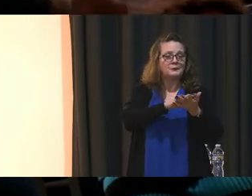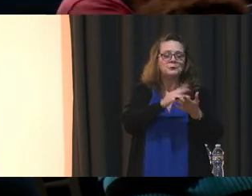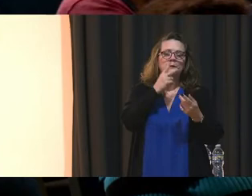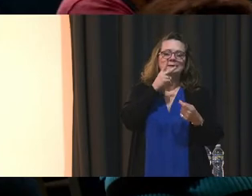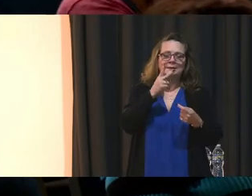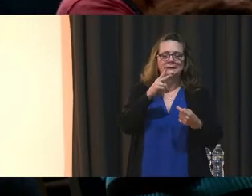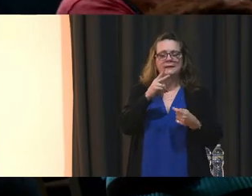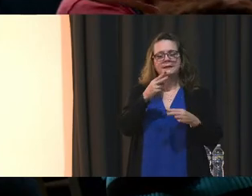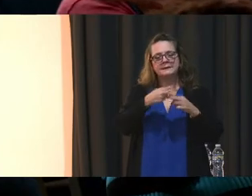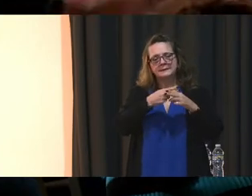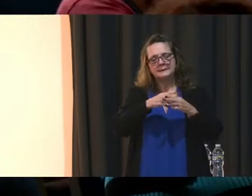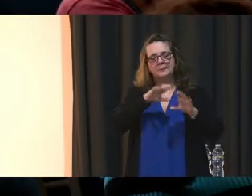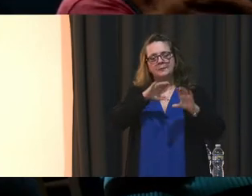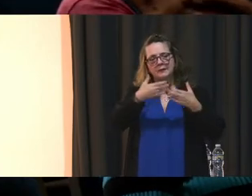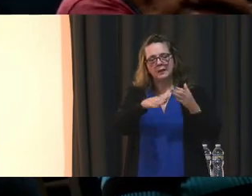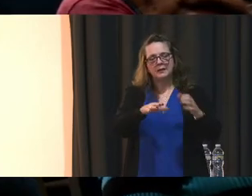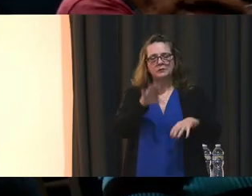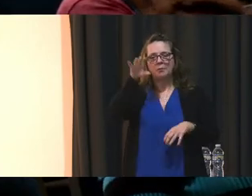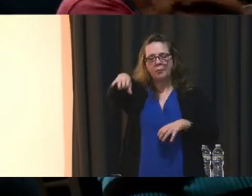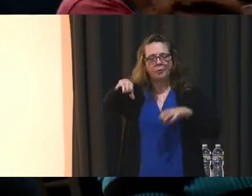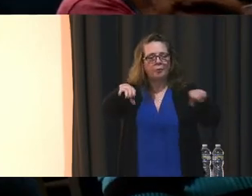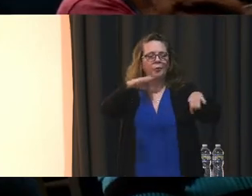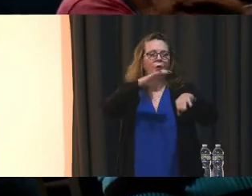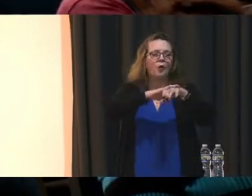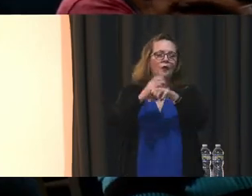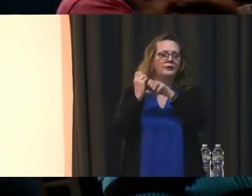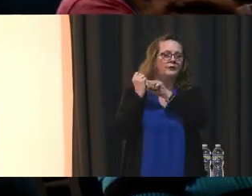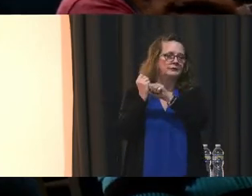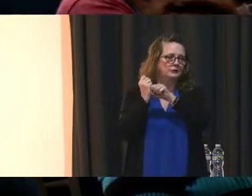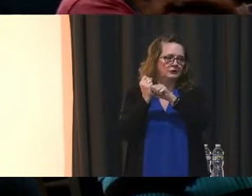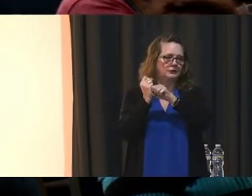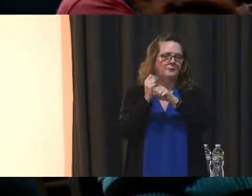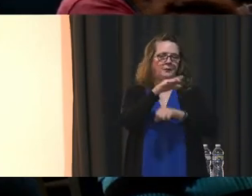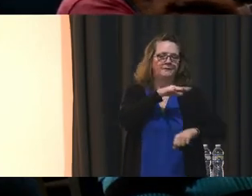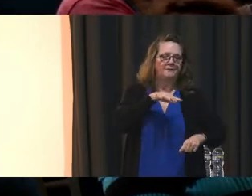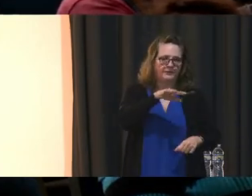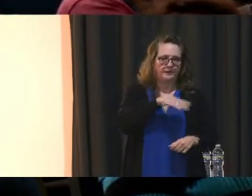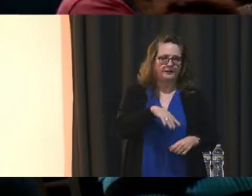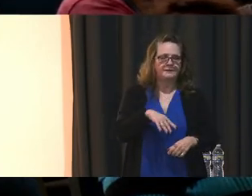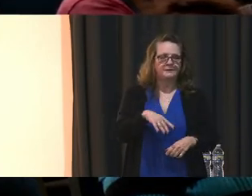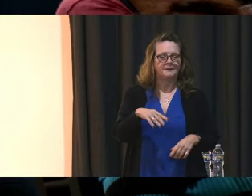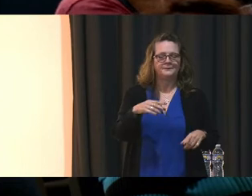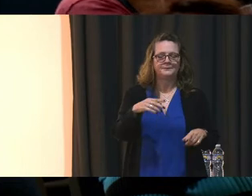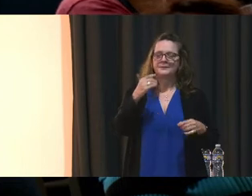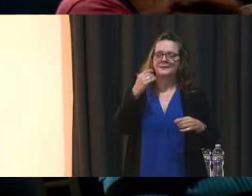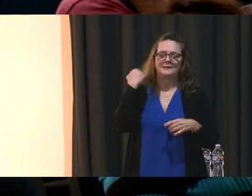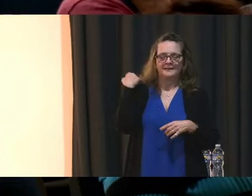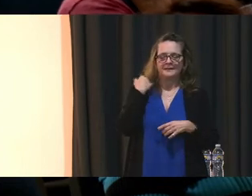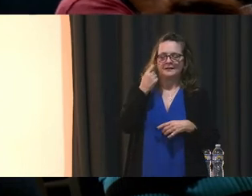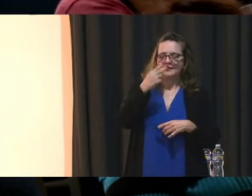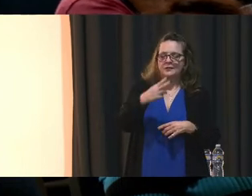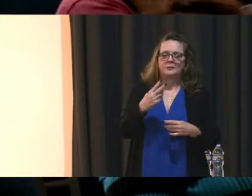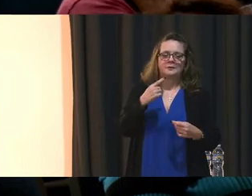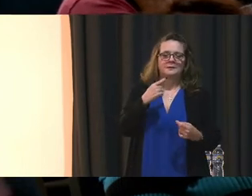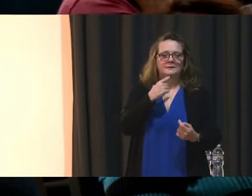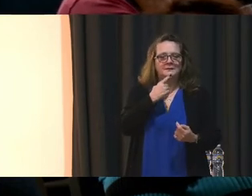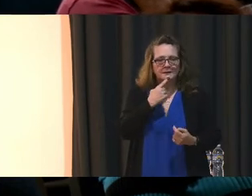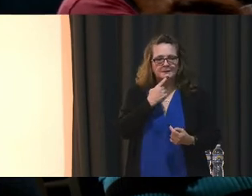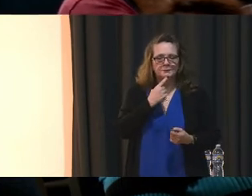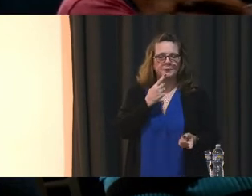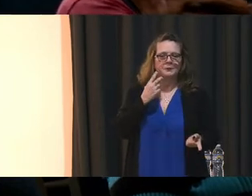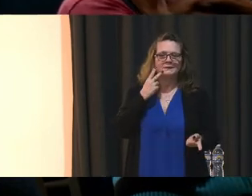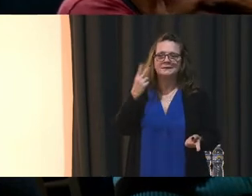all over the softball field. So last Thursday, was very disappointing to see the feckless